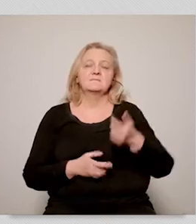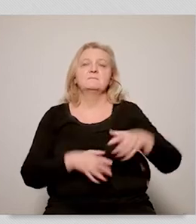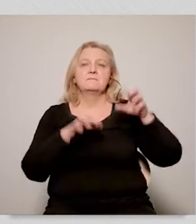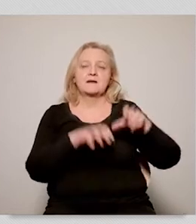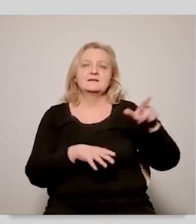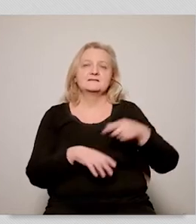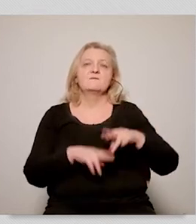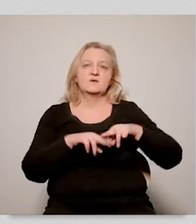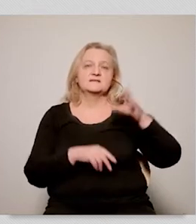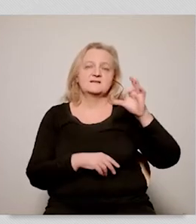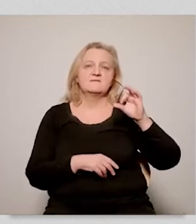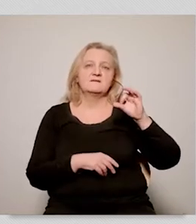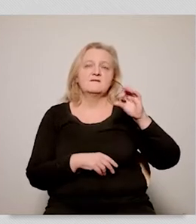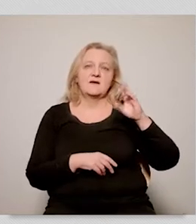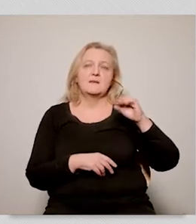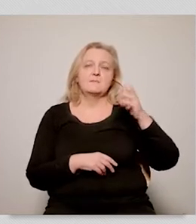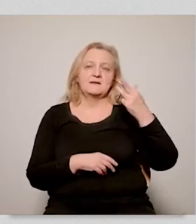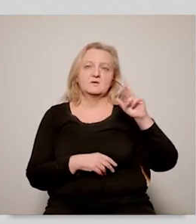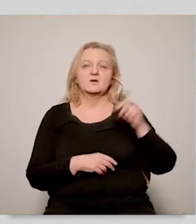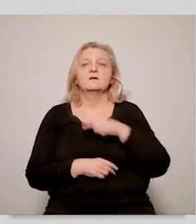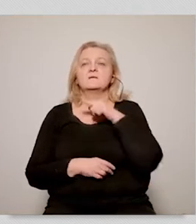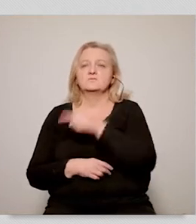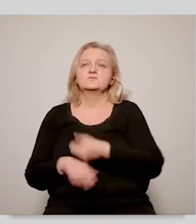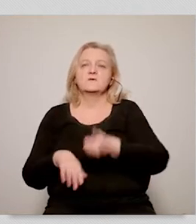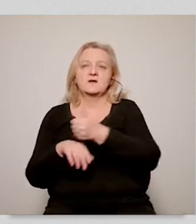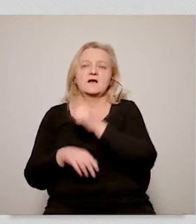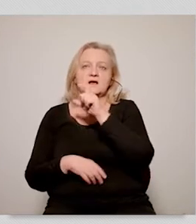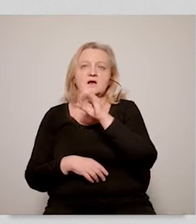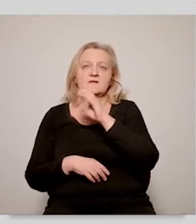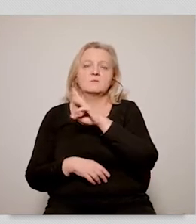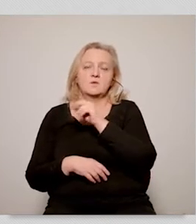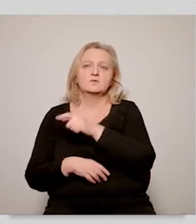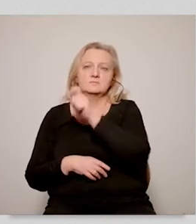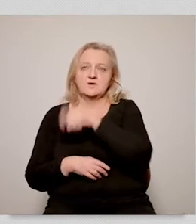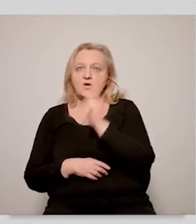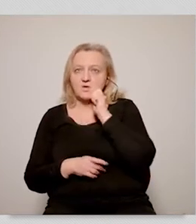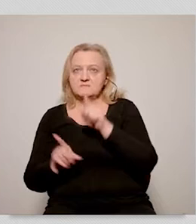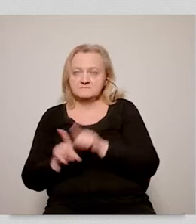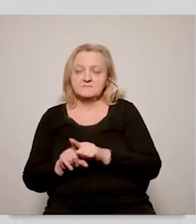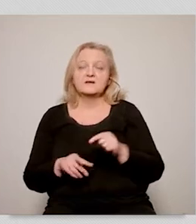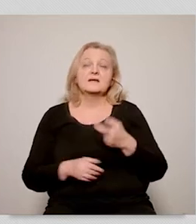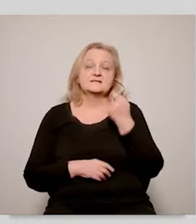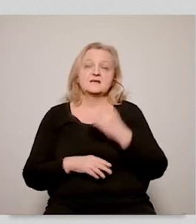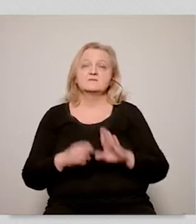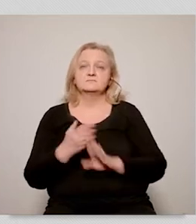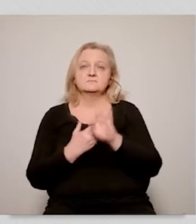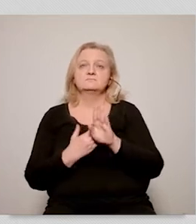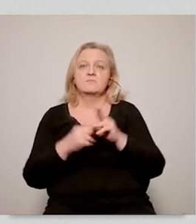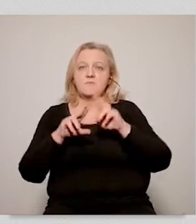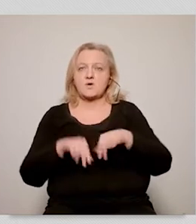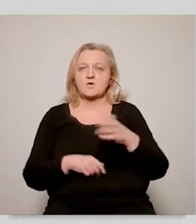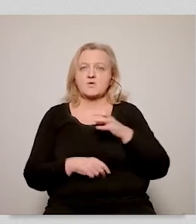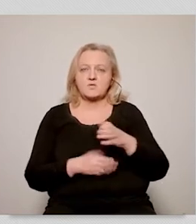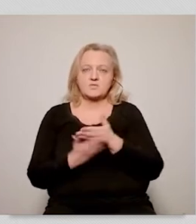Edwin Bending, who is the head of the Batori Foundation and Katrin Fieski is